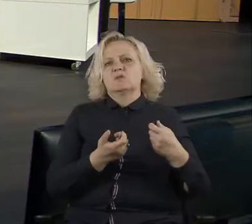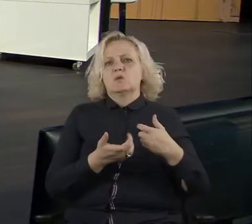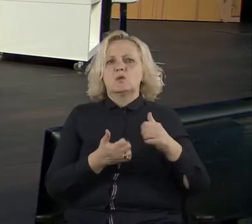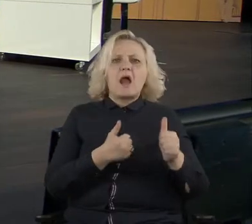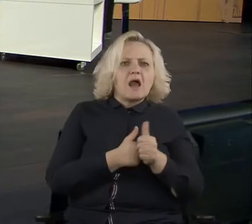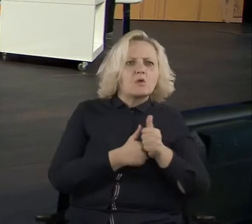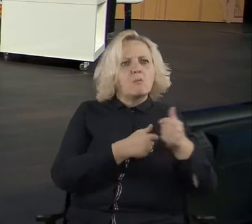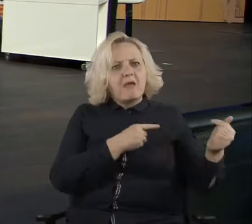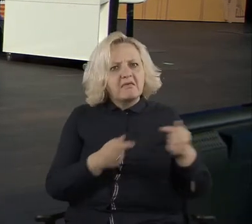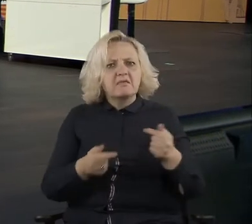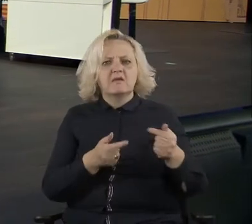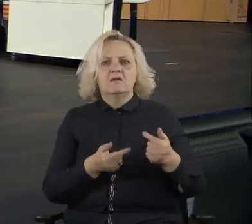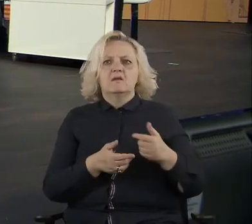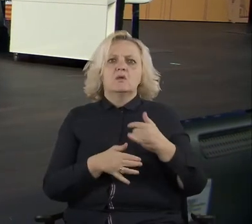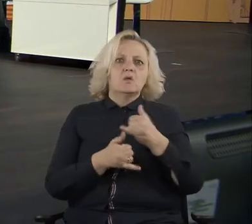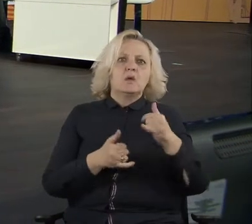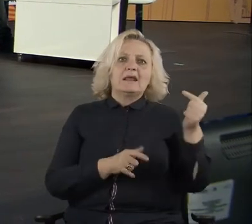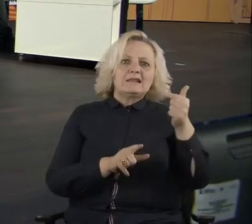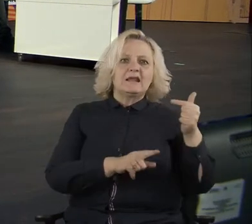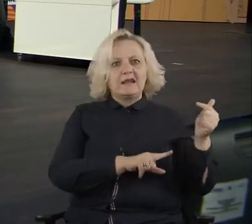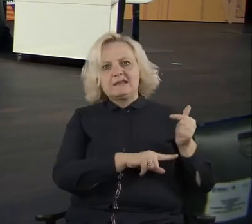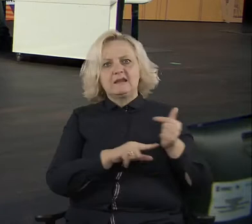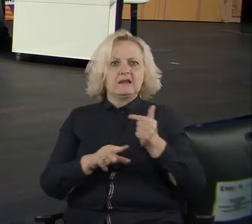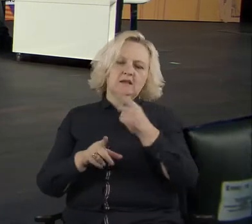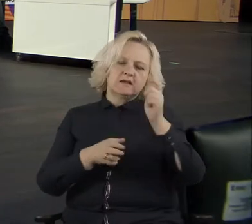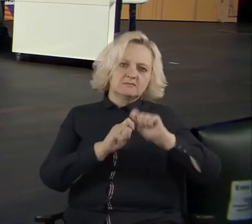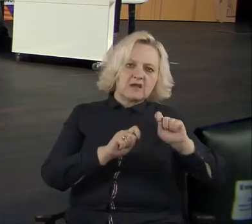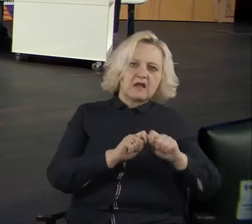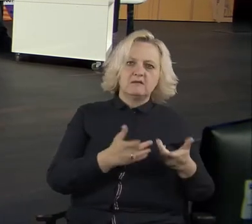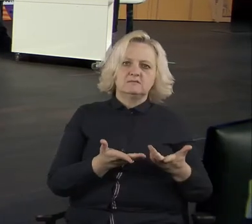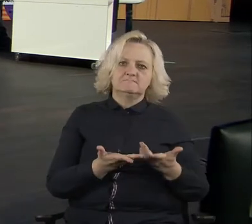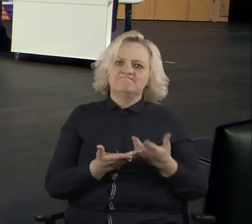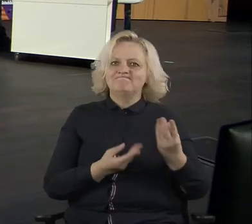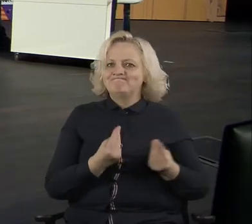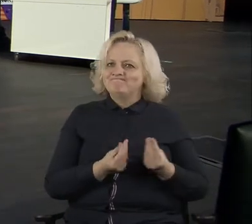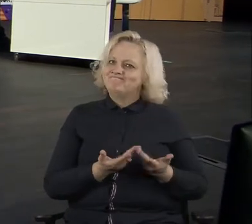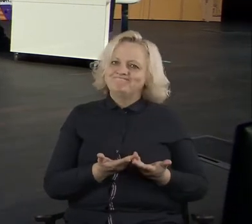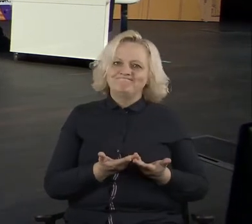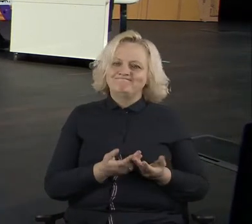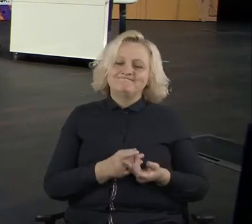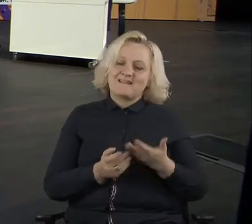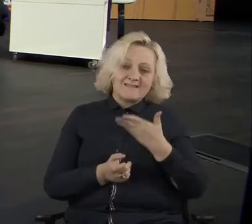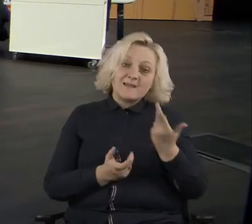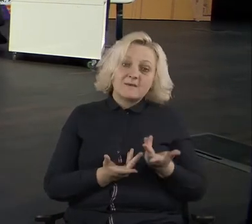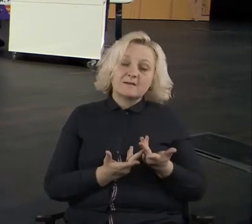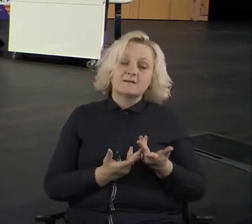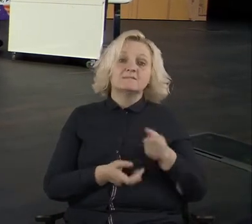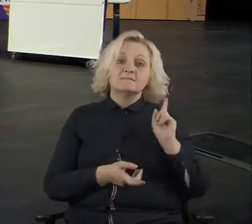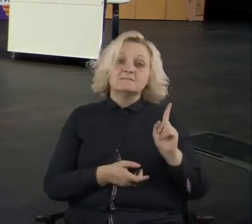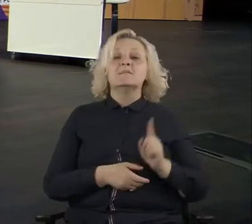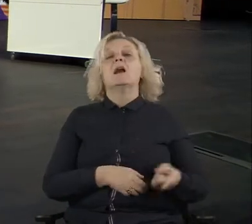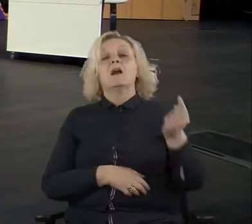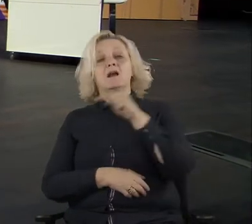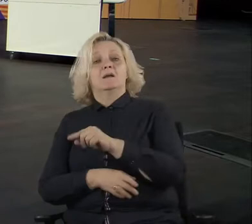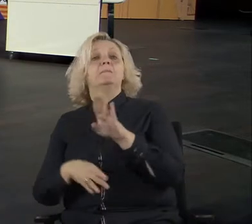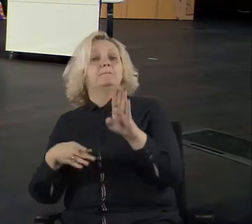interests, civil society interests. And, you know, this interests are never, kind of, business has only one interest. There are several interests